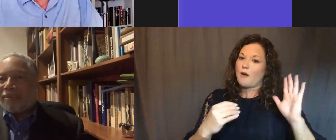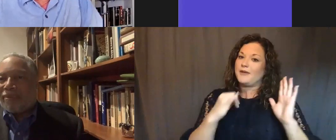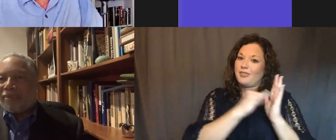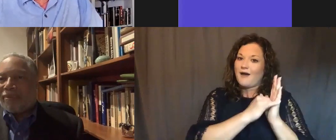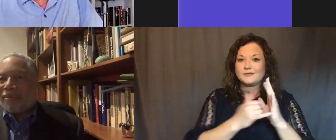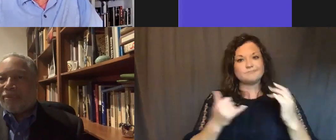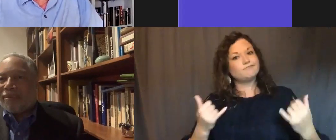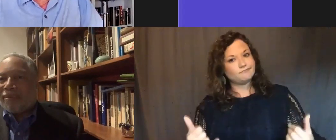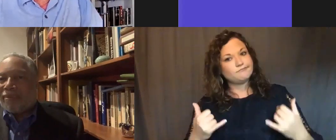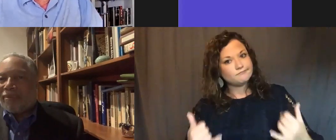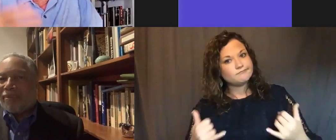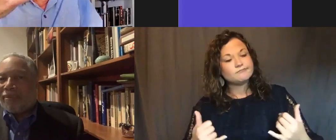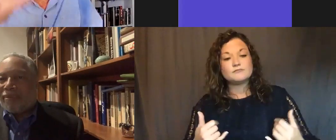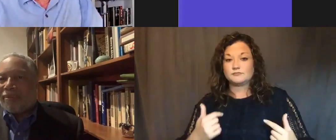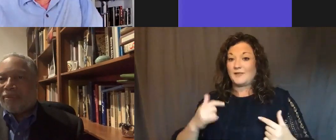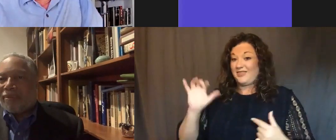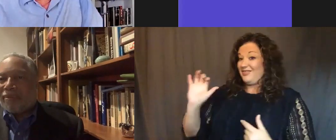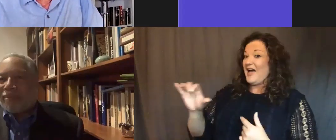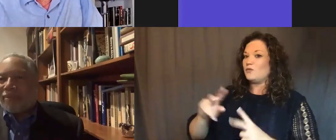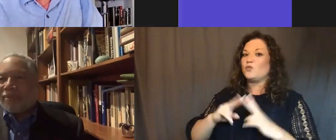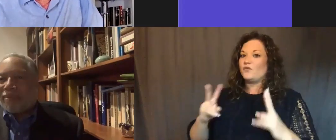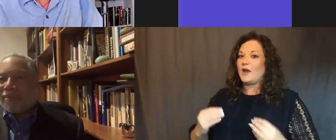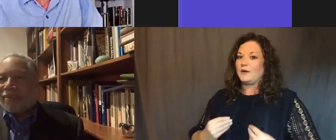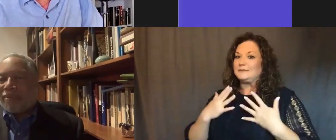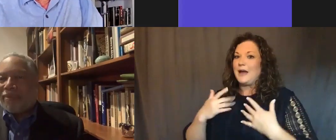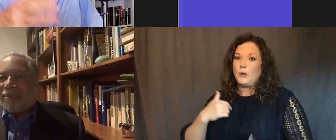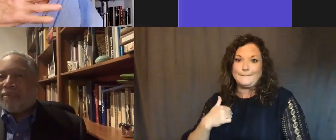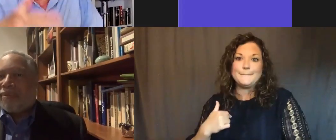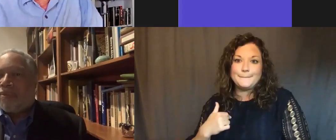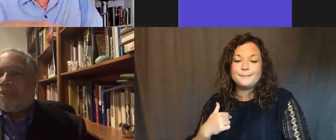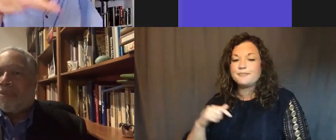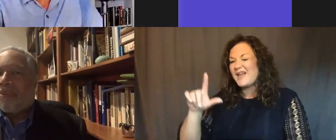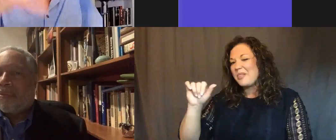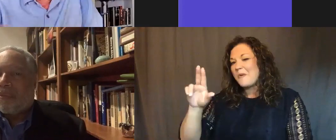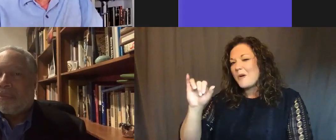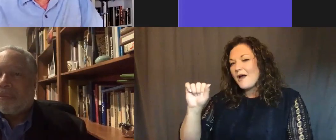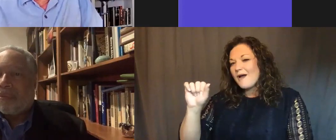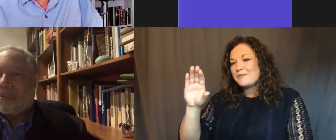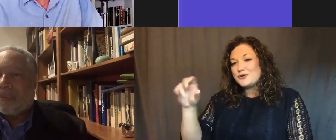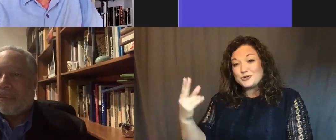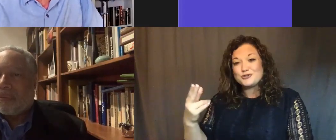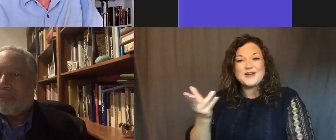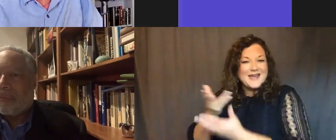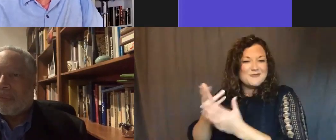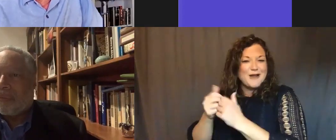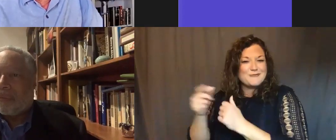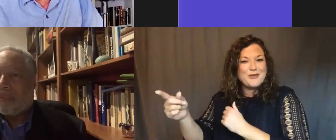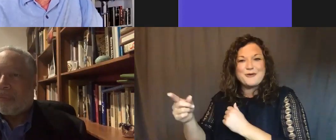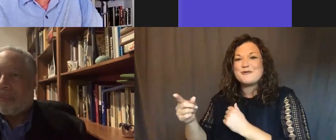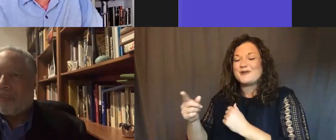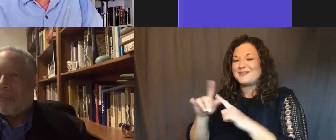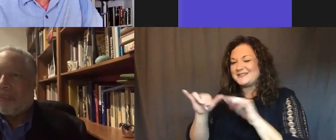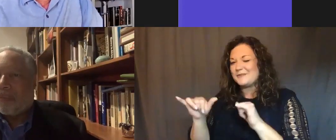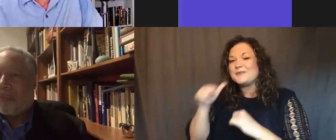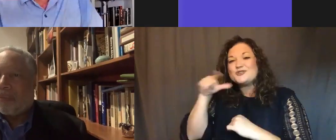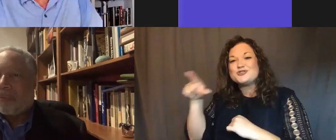I was very inspired by that. You know, Laura Bush, I interacted with her at the same time because she had been the creator